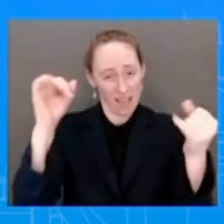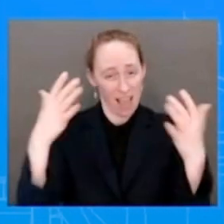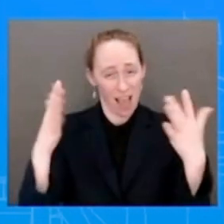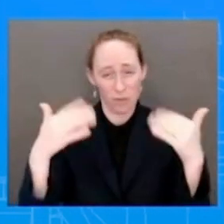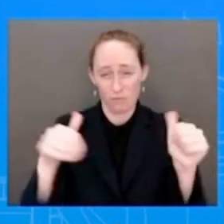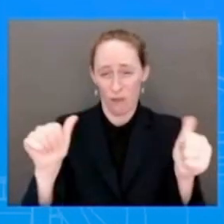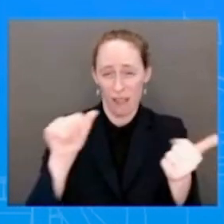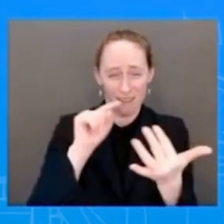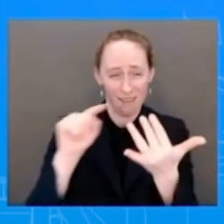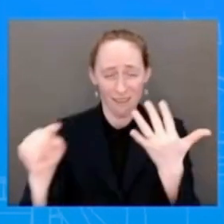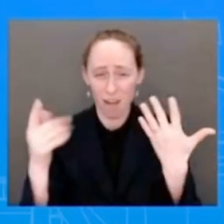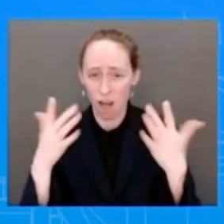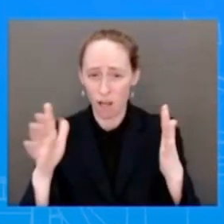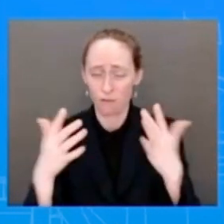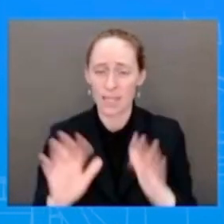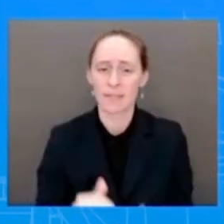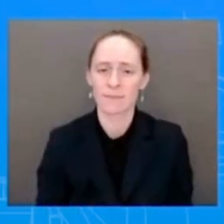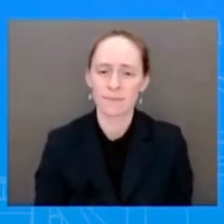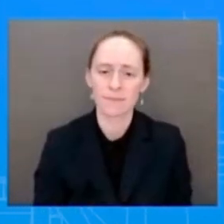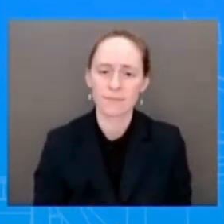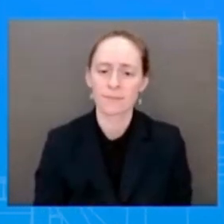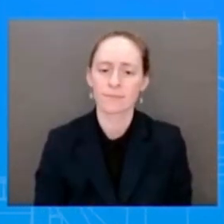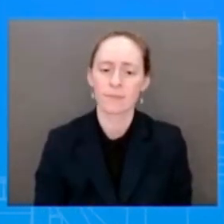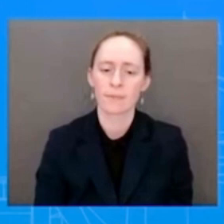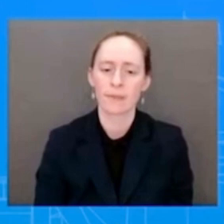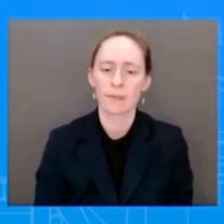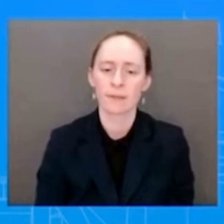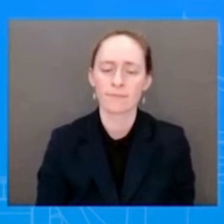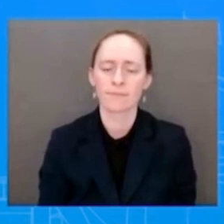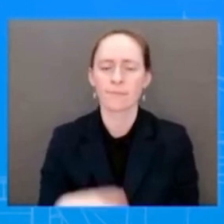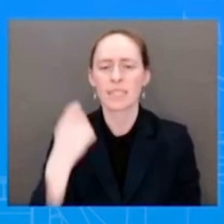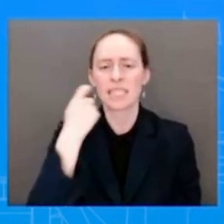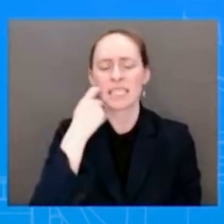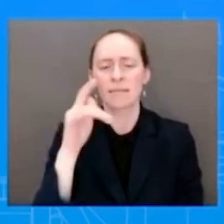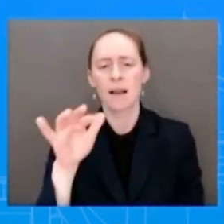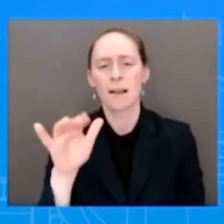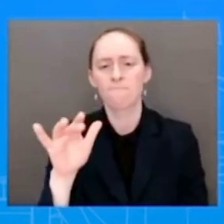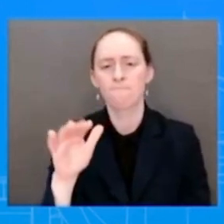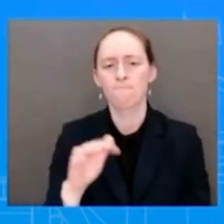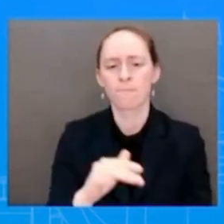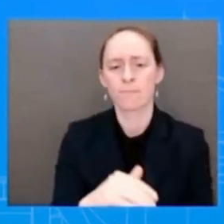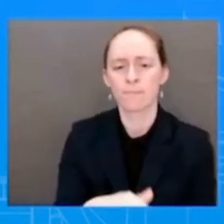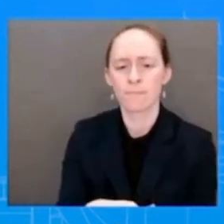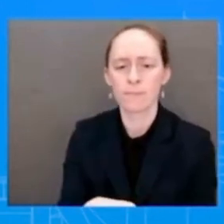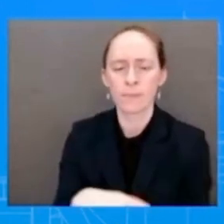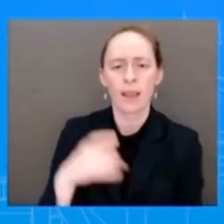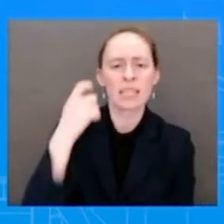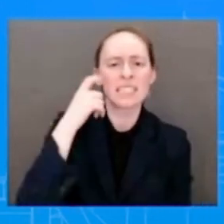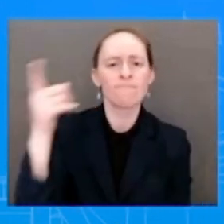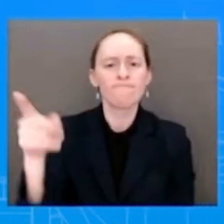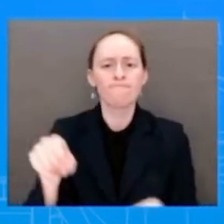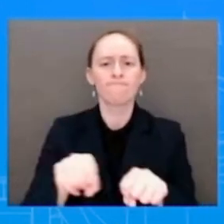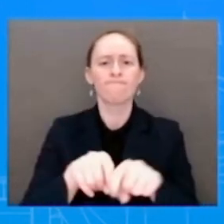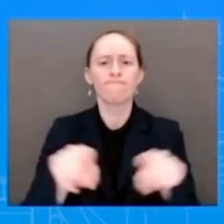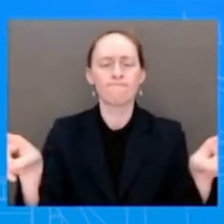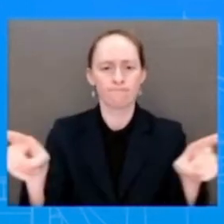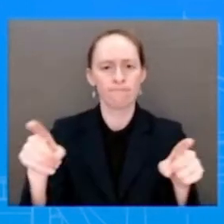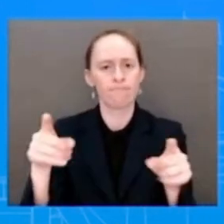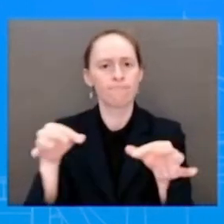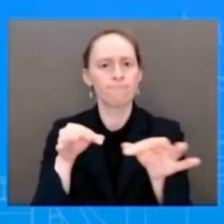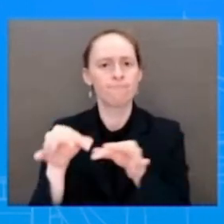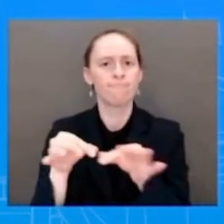presidential memorandum on medication abortion. The Press is talking about supporting